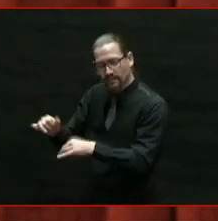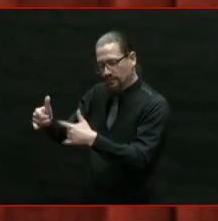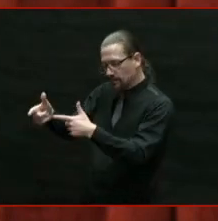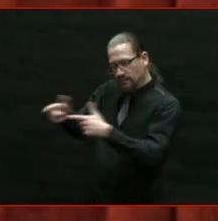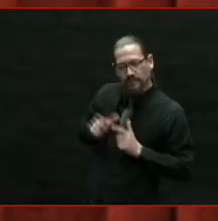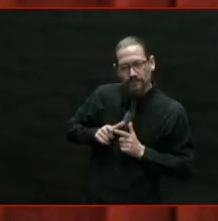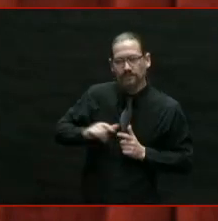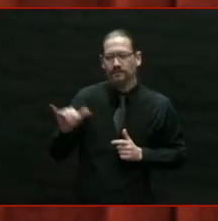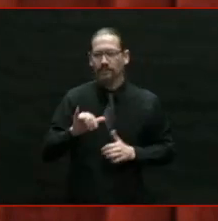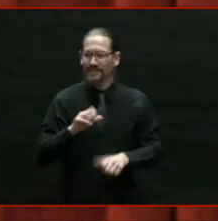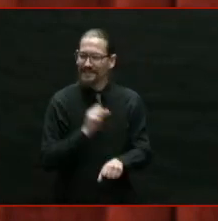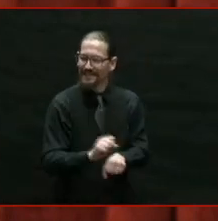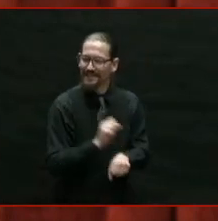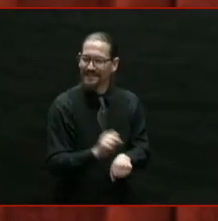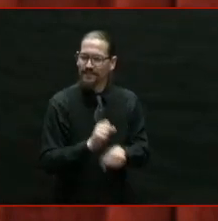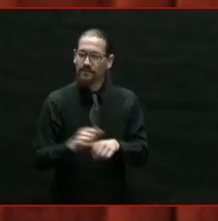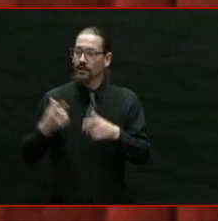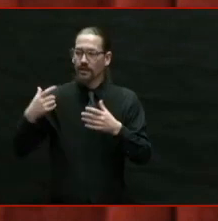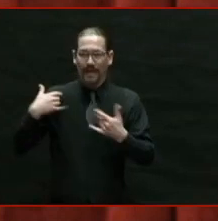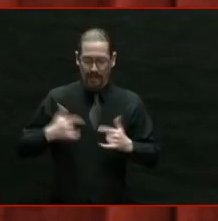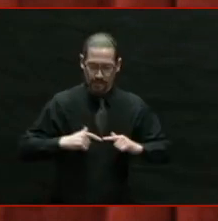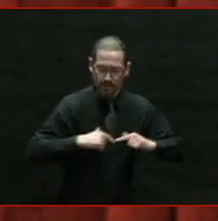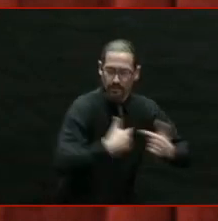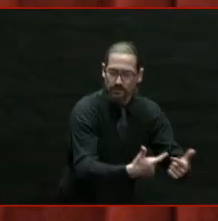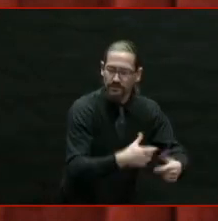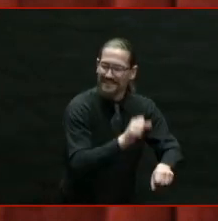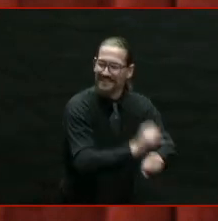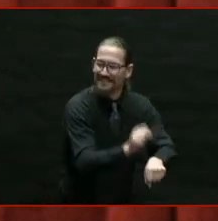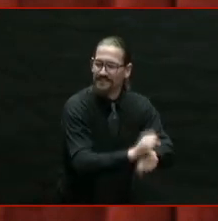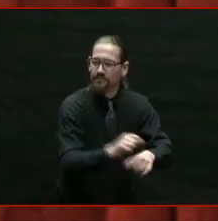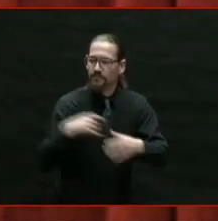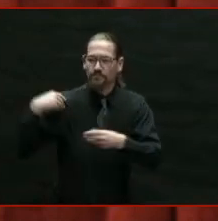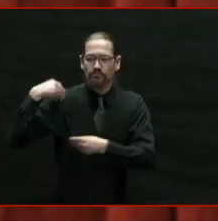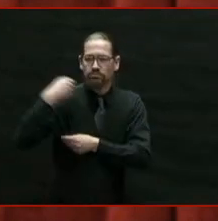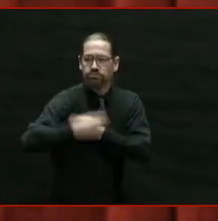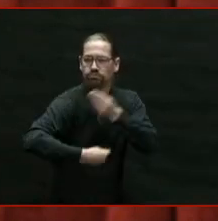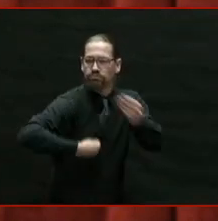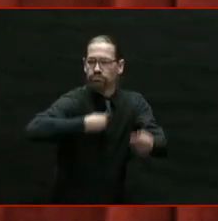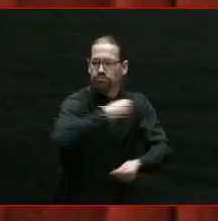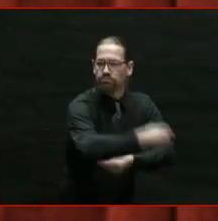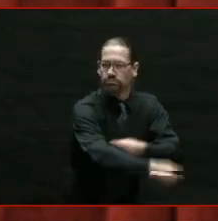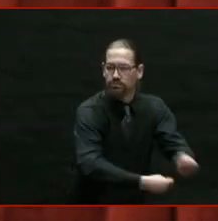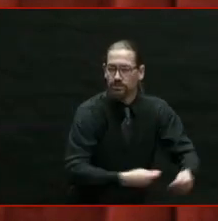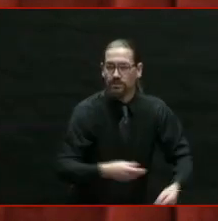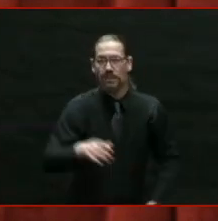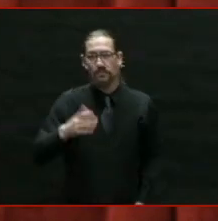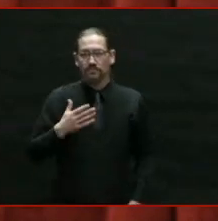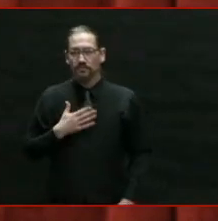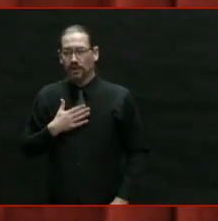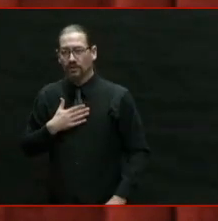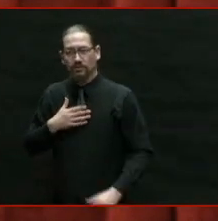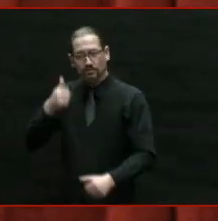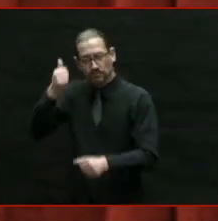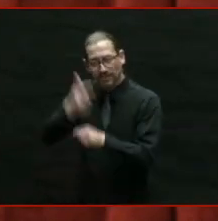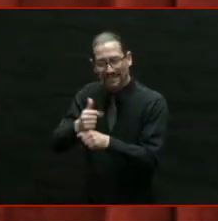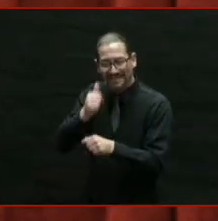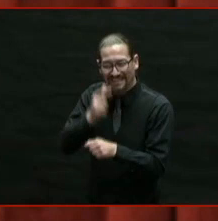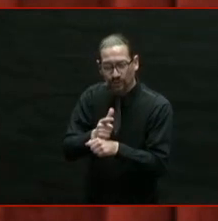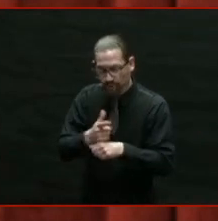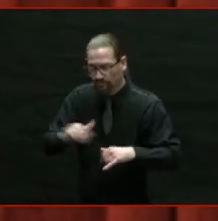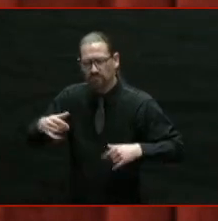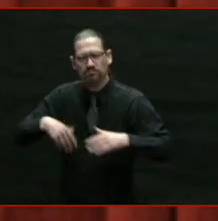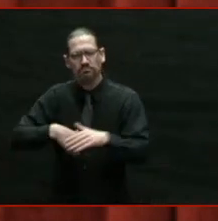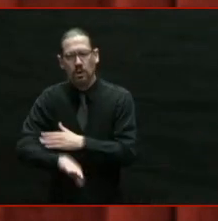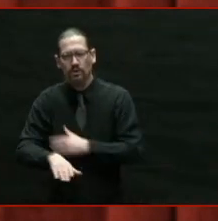Rhode Island is where my brother and my sister and I were born and grew up and